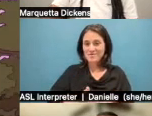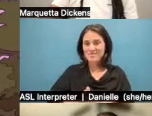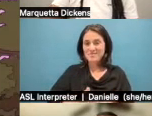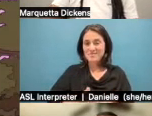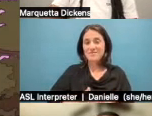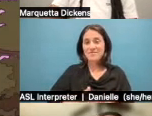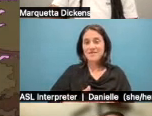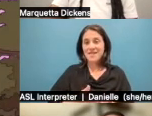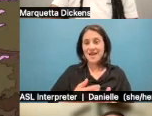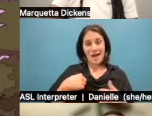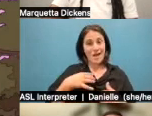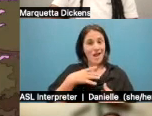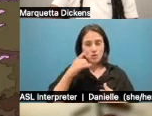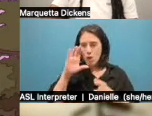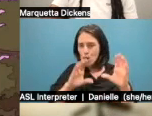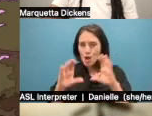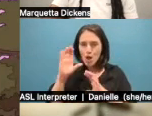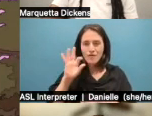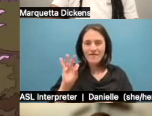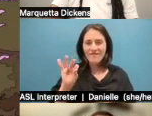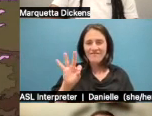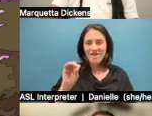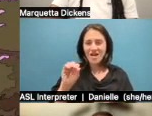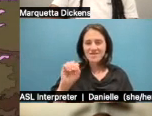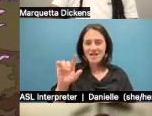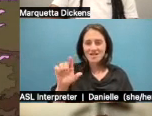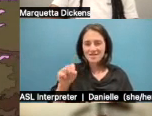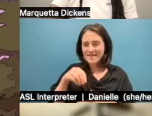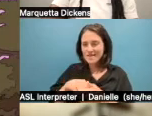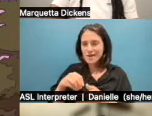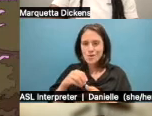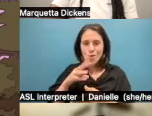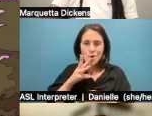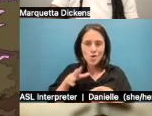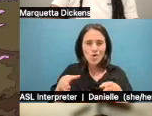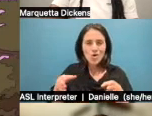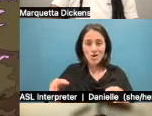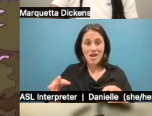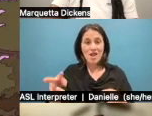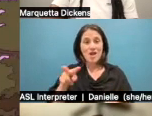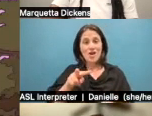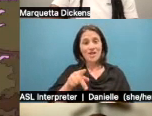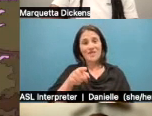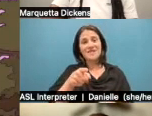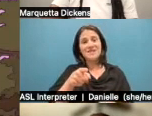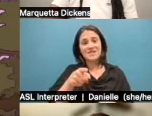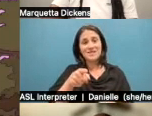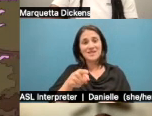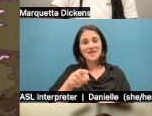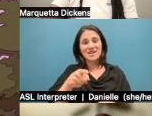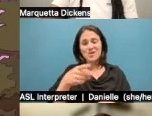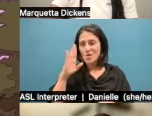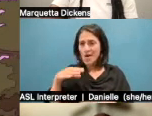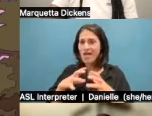fossil hunt in the creeks and rivers out there. So I commissioned an illustrator to illustrate a scene of a river baptism because a lot of the rivers and creeks around